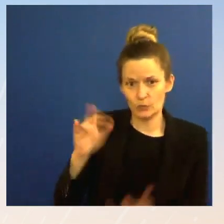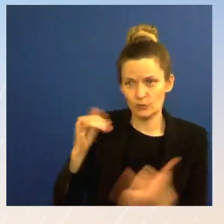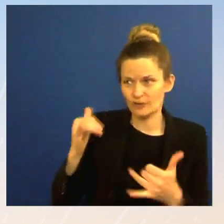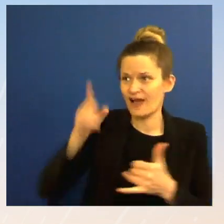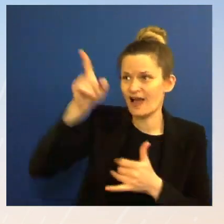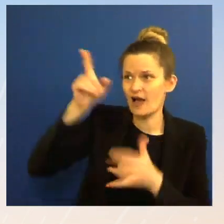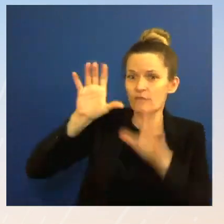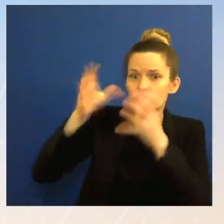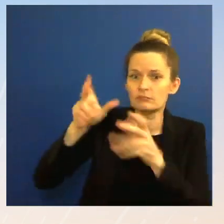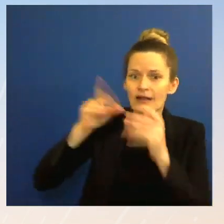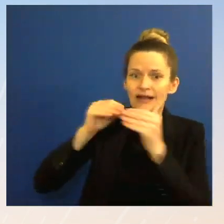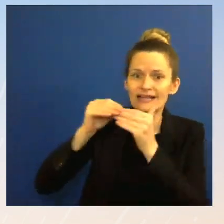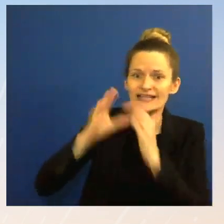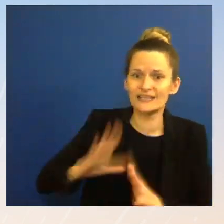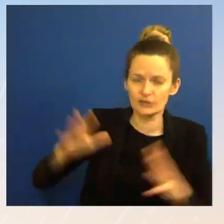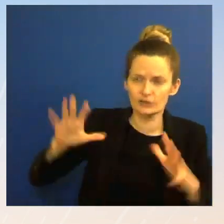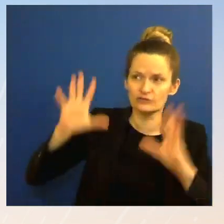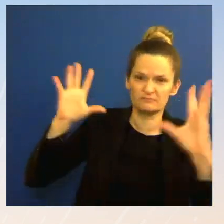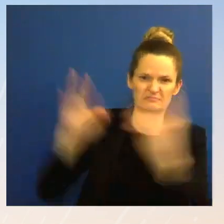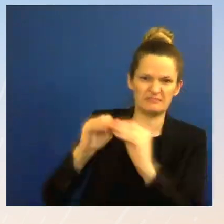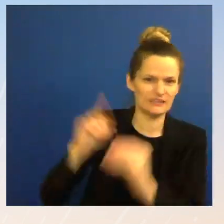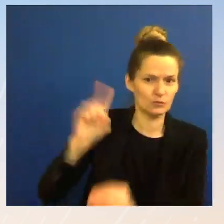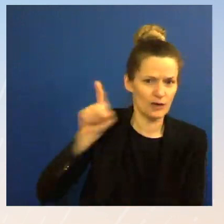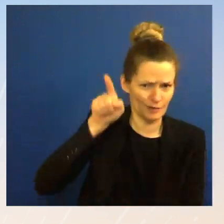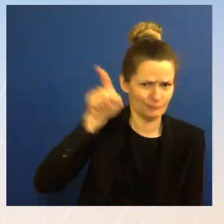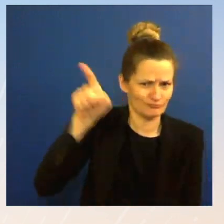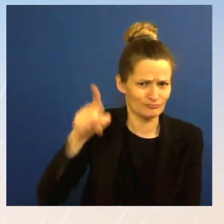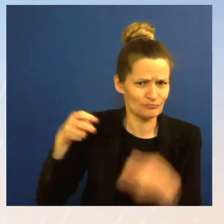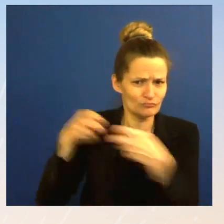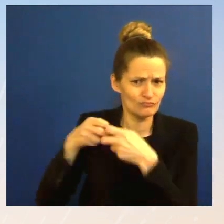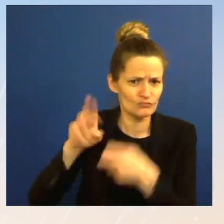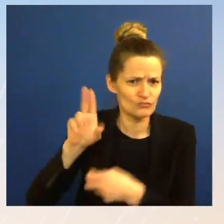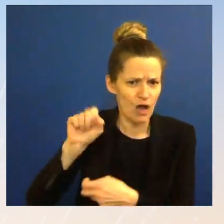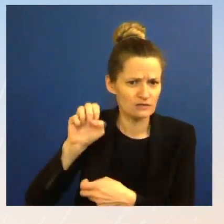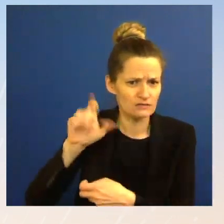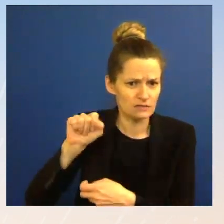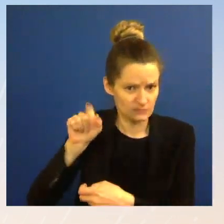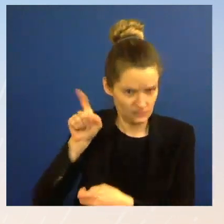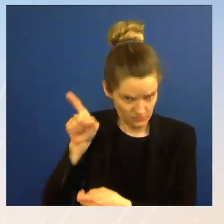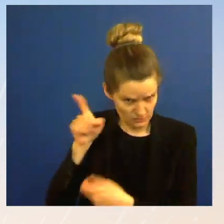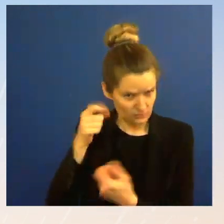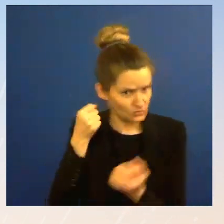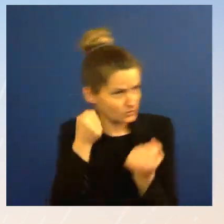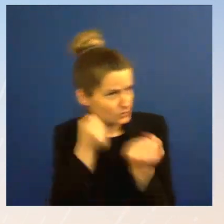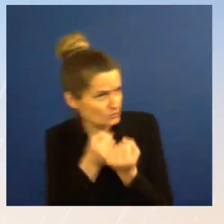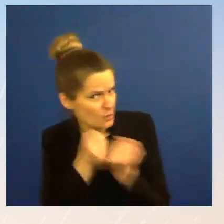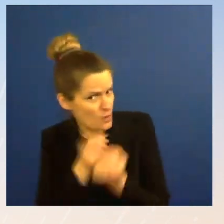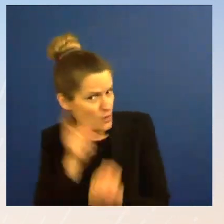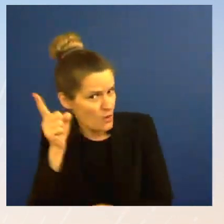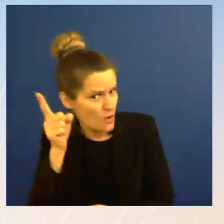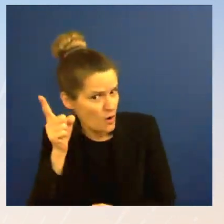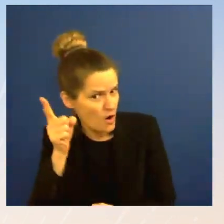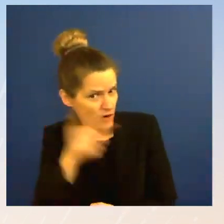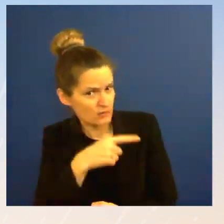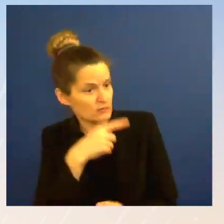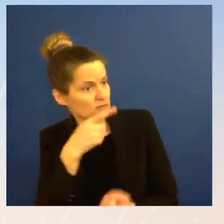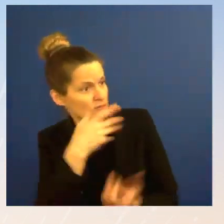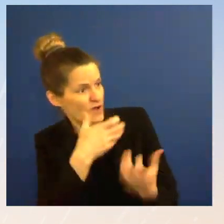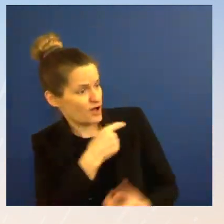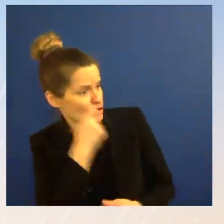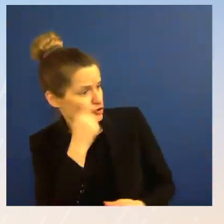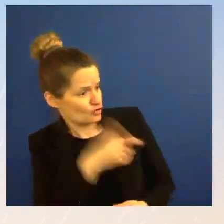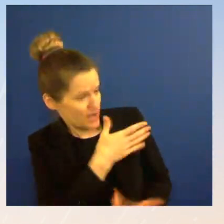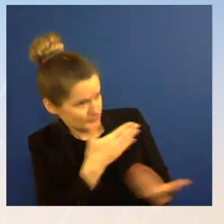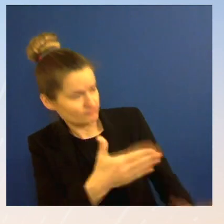Ukraine in EU? On the last question, that's really up to the EU and Ukraine to determine together. On the, on the first